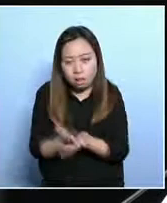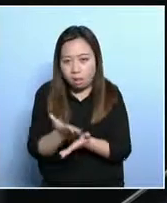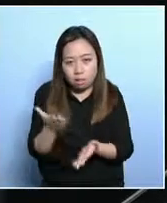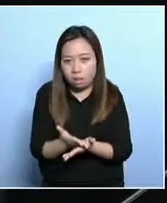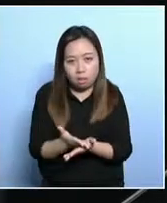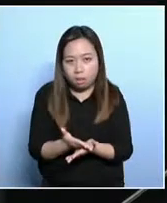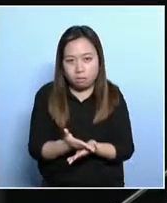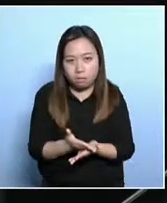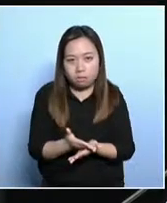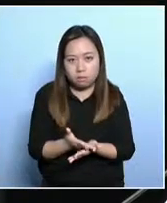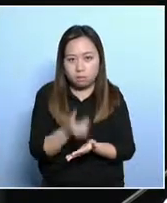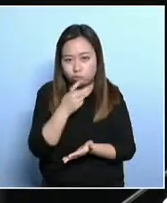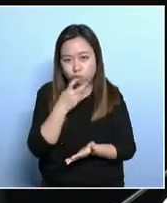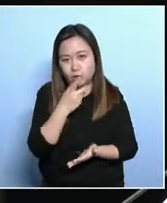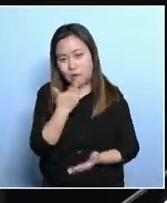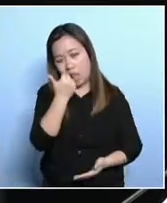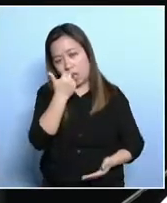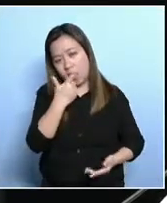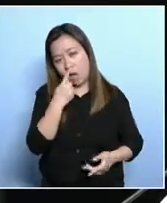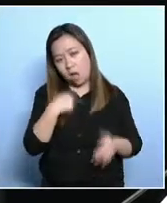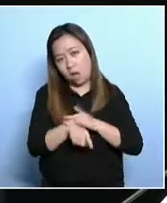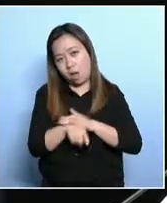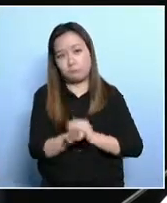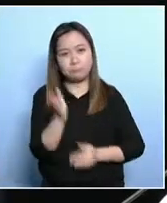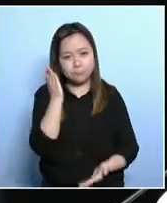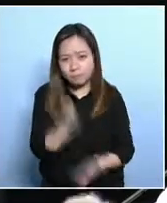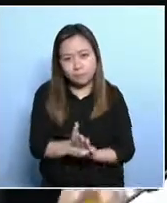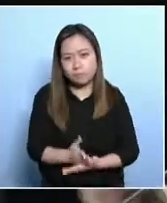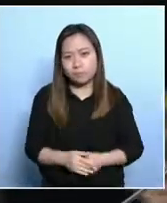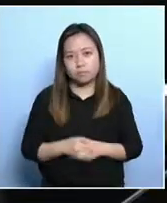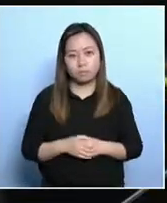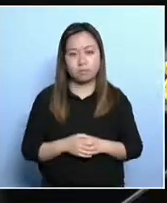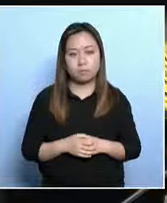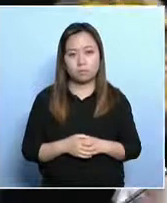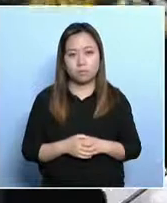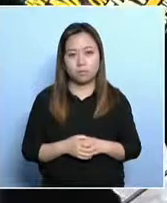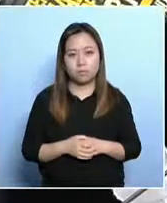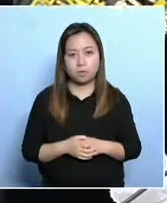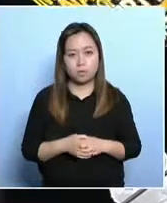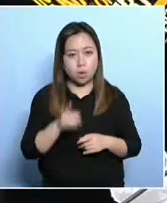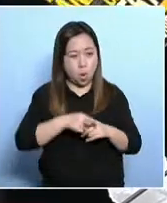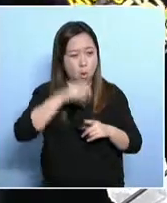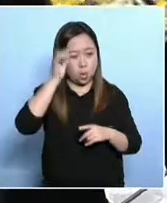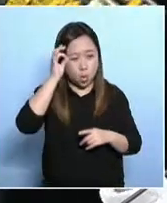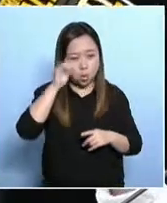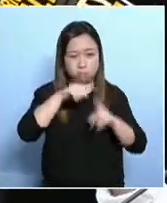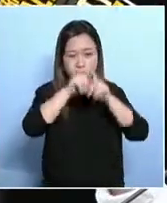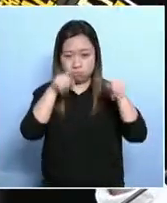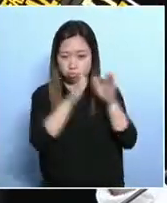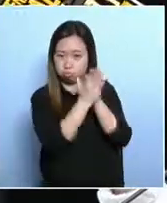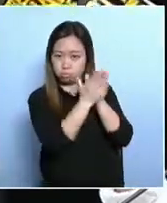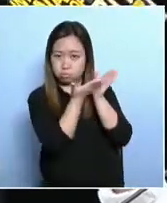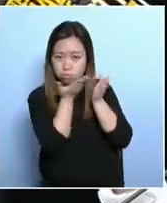the Under Secretary earns less than the Secretary. Now, relative